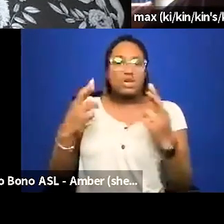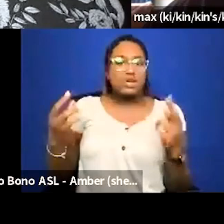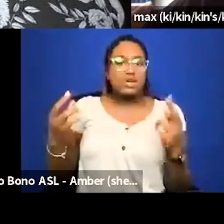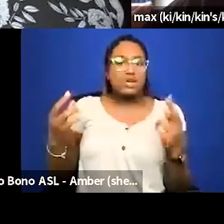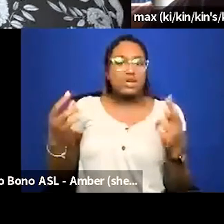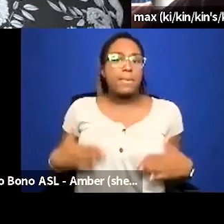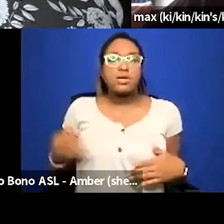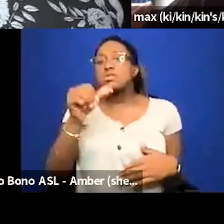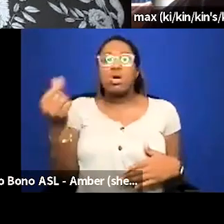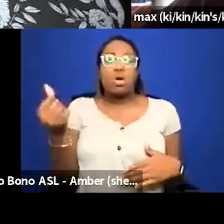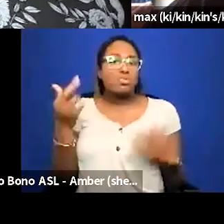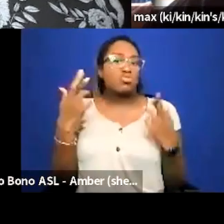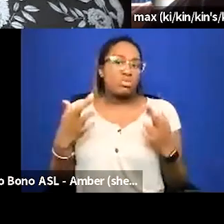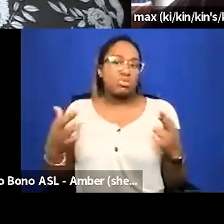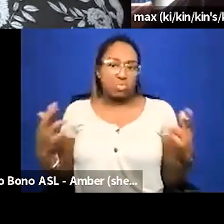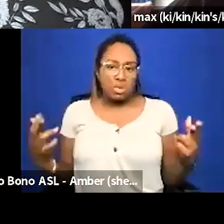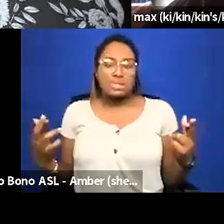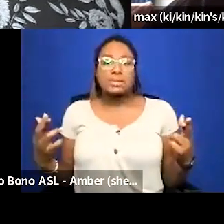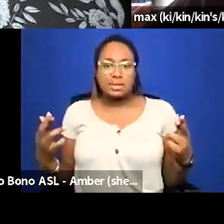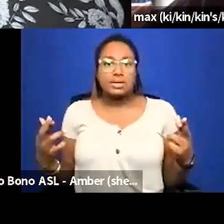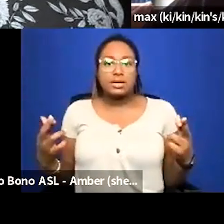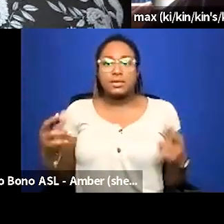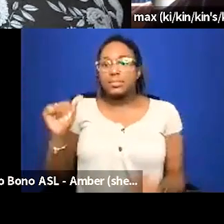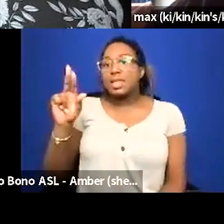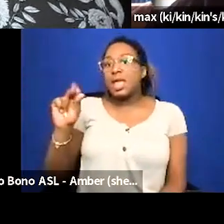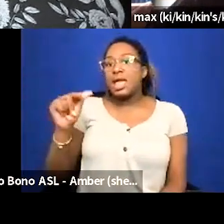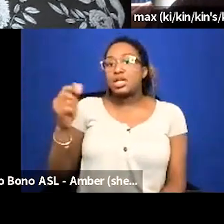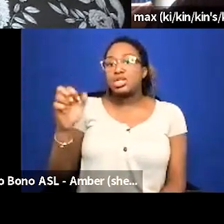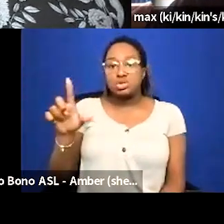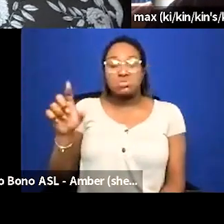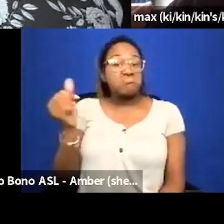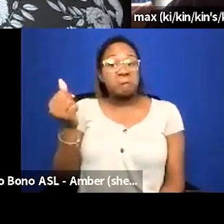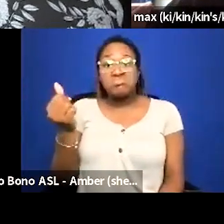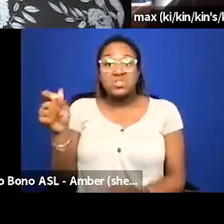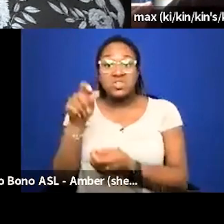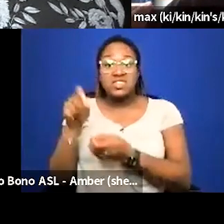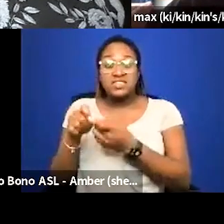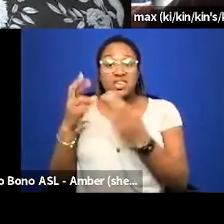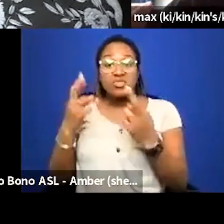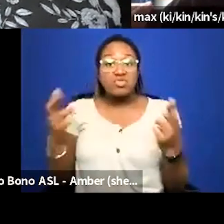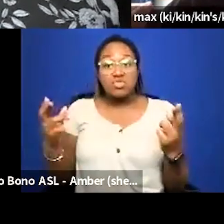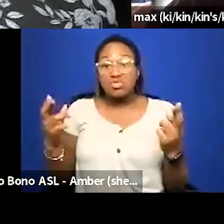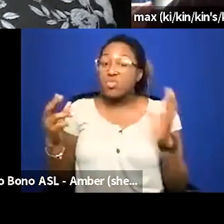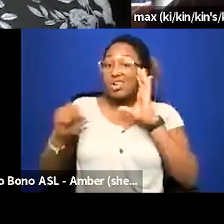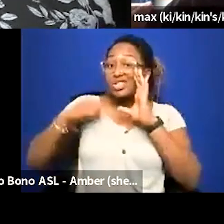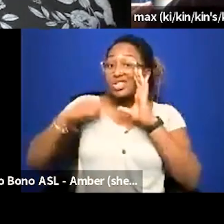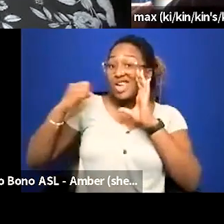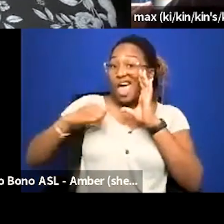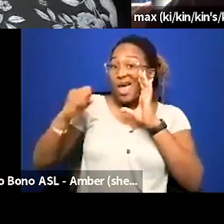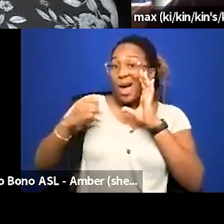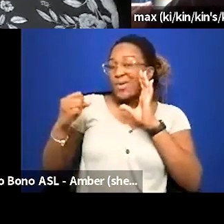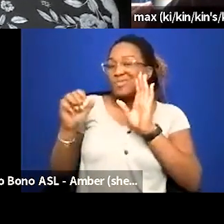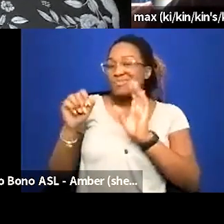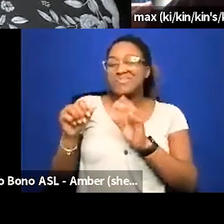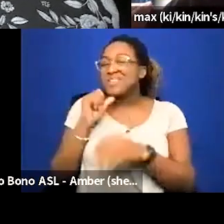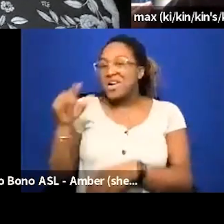lots of other other resources um angel are there any other particular sources that you want to shout out besides your own space that you've created that